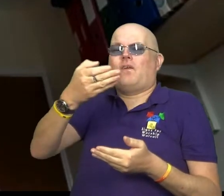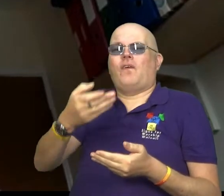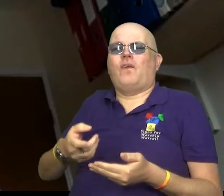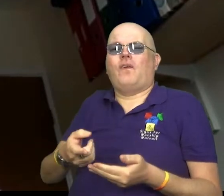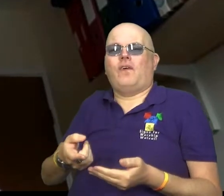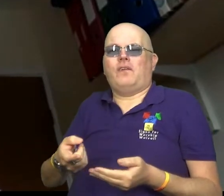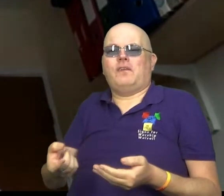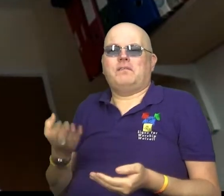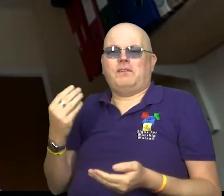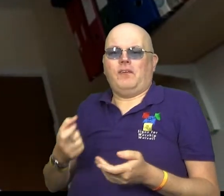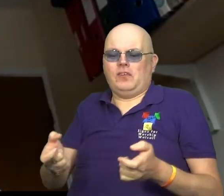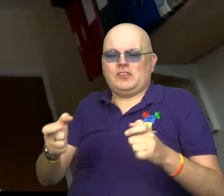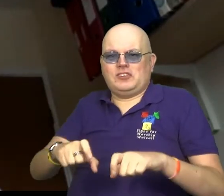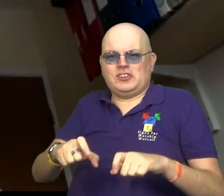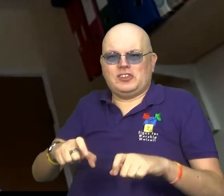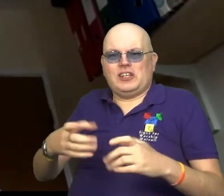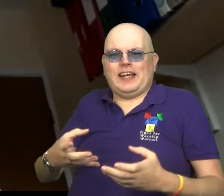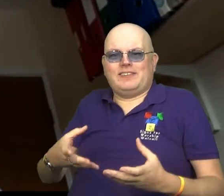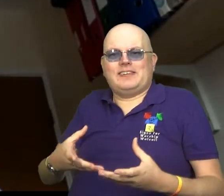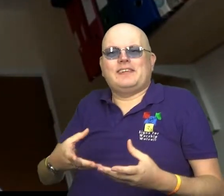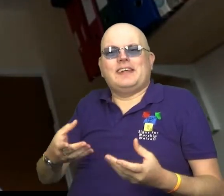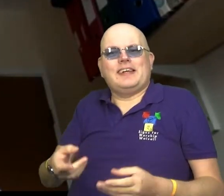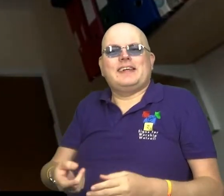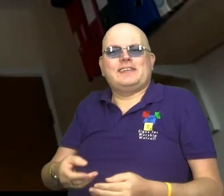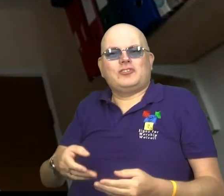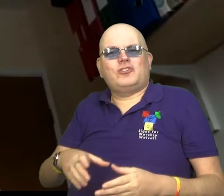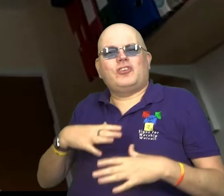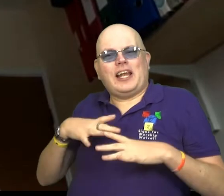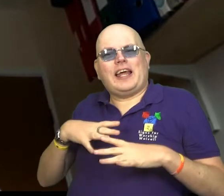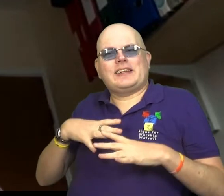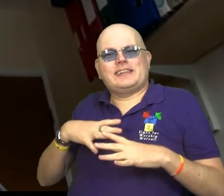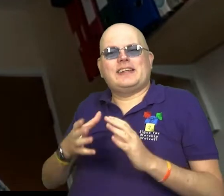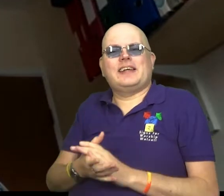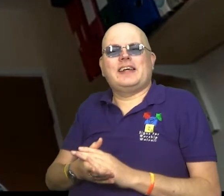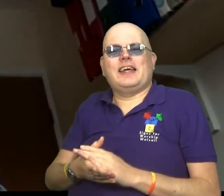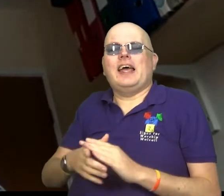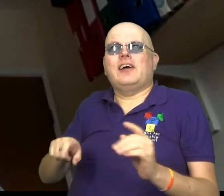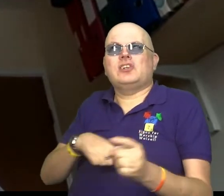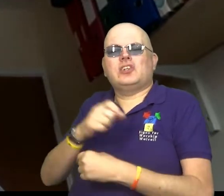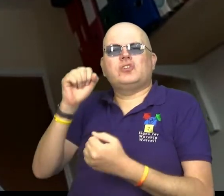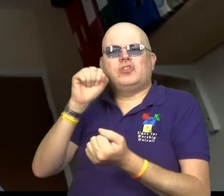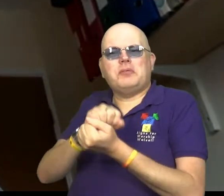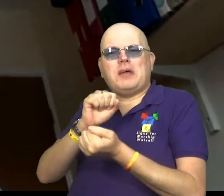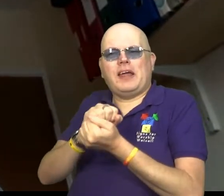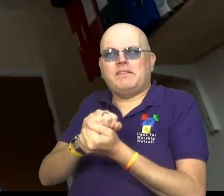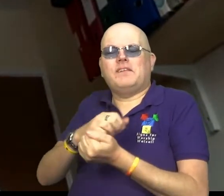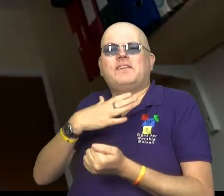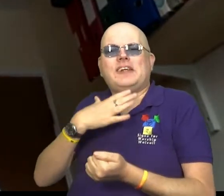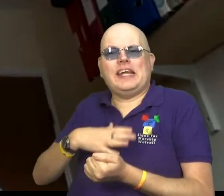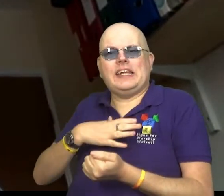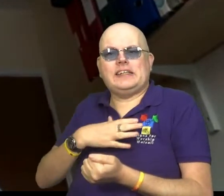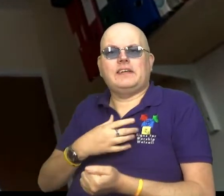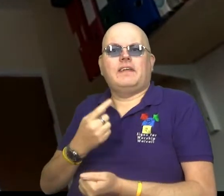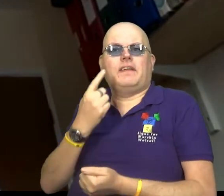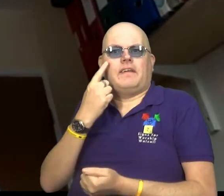limitations on our movements and social interactions, let us remain mindful of the